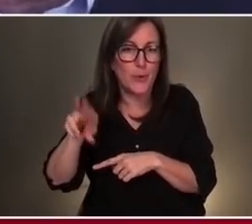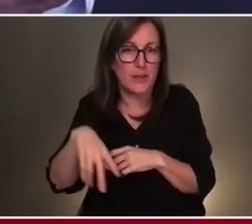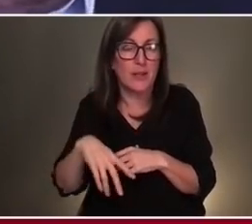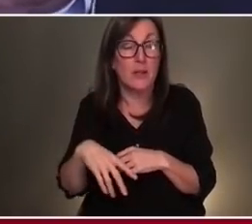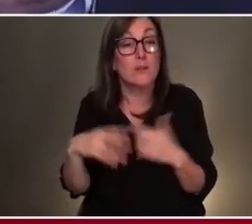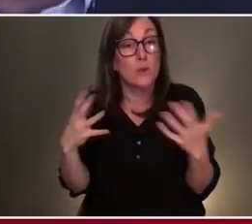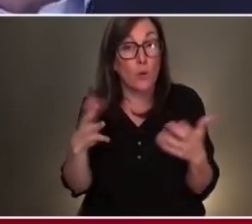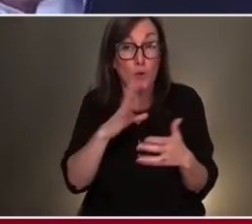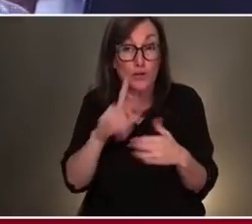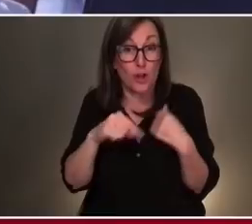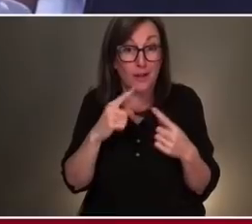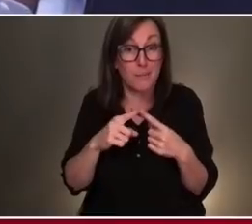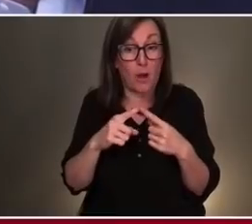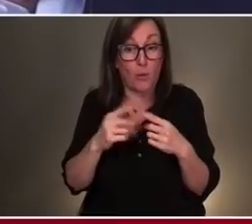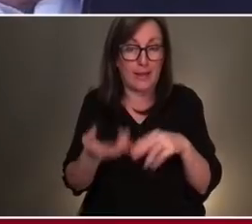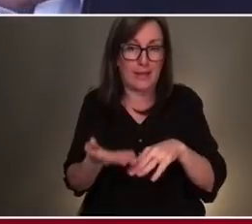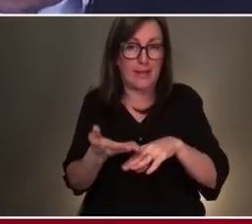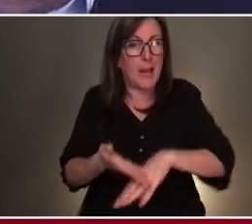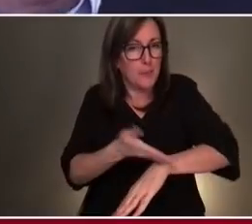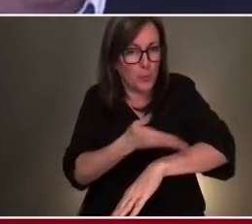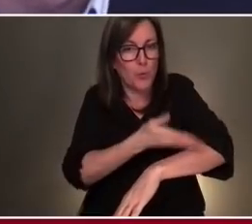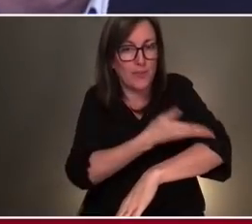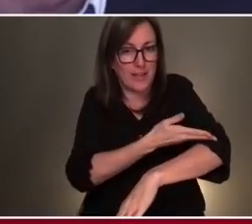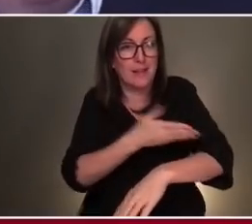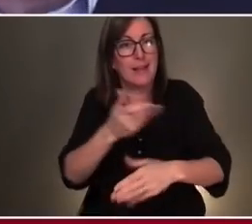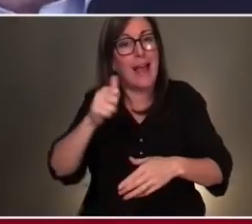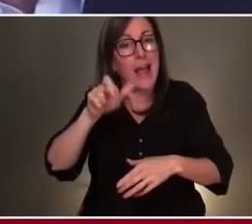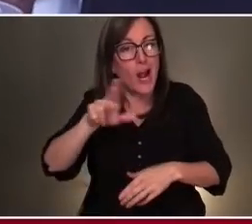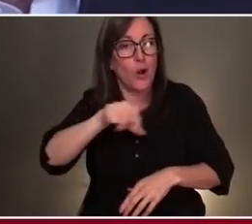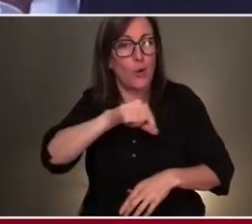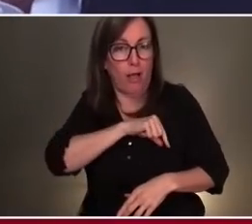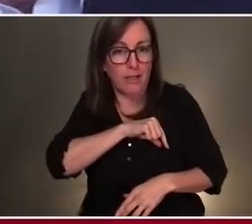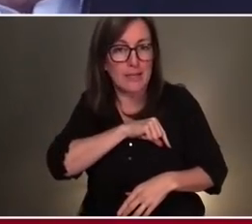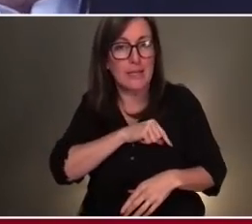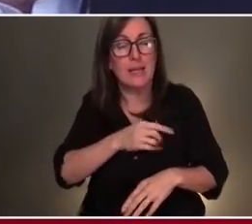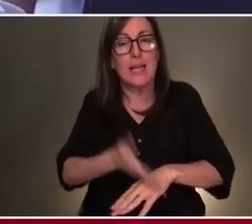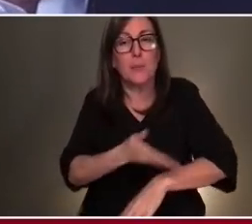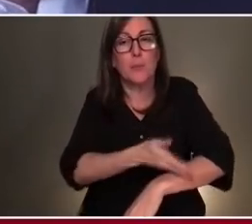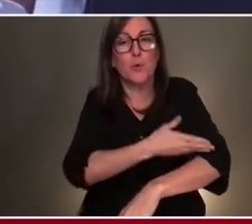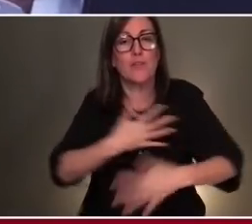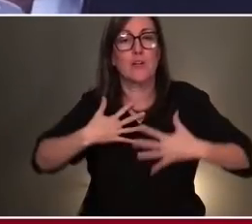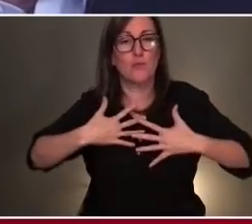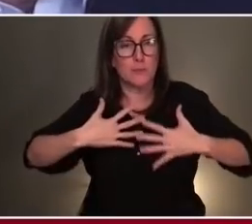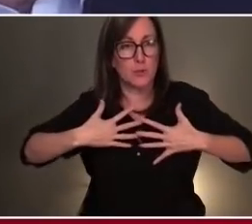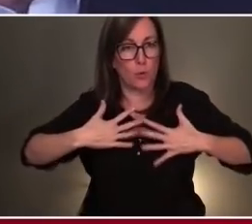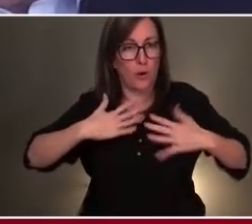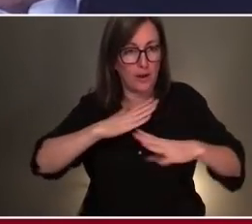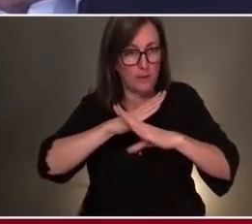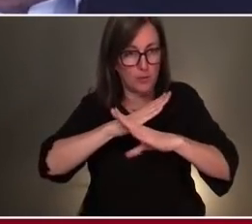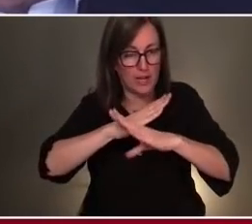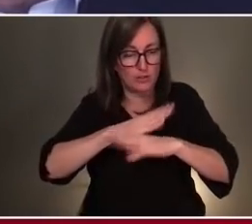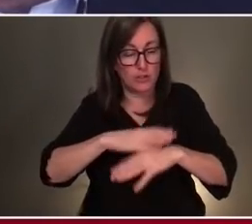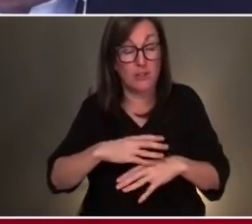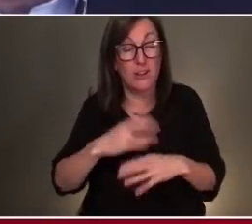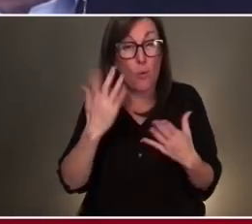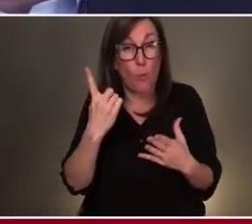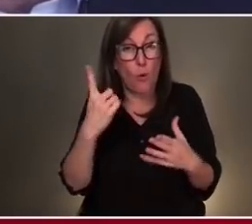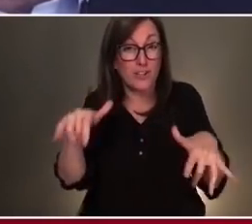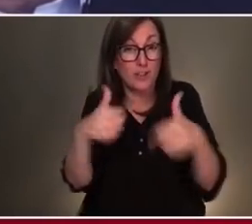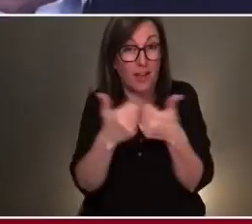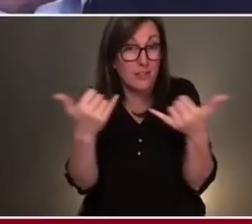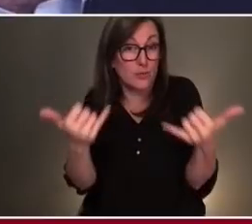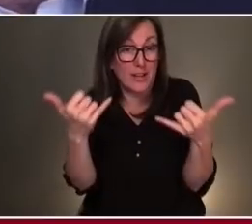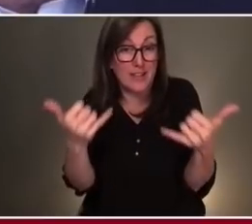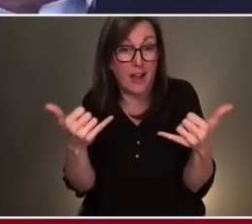of improving air quality, improving the kind of respiratory protection. You know, one of the challenges we have in this country right now is all the